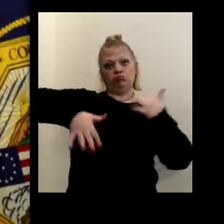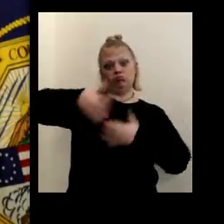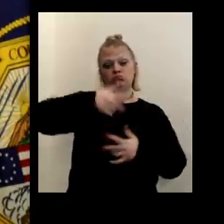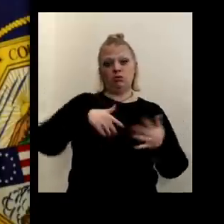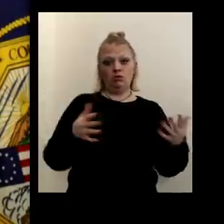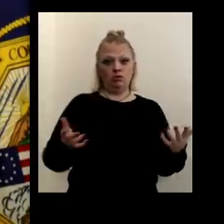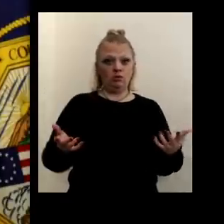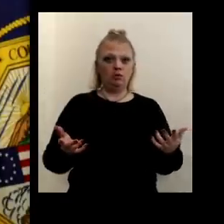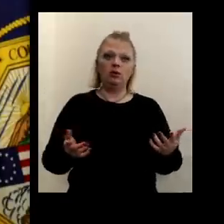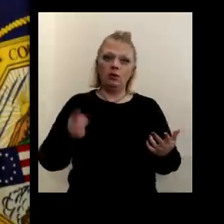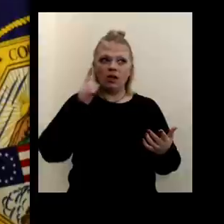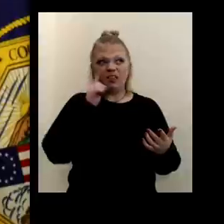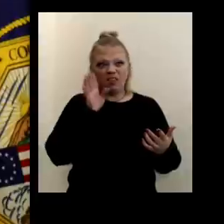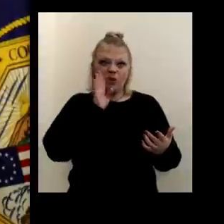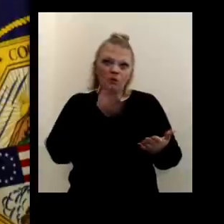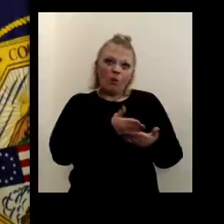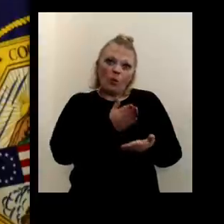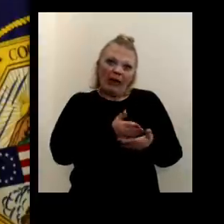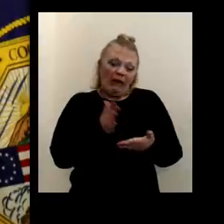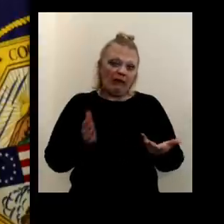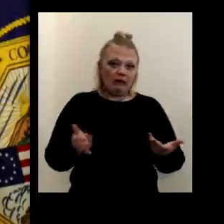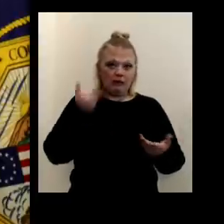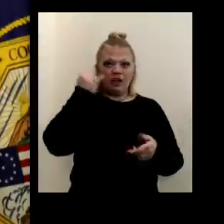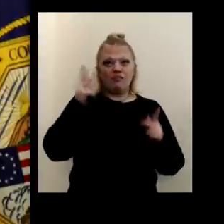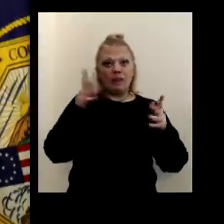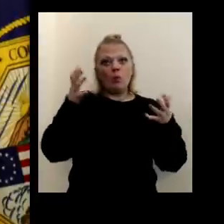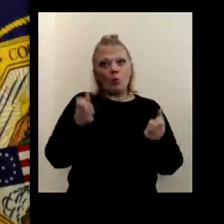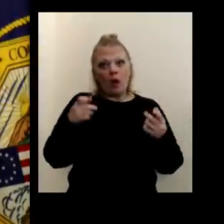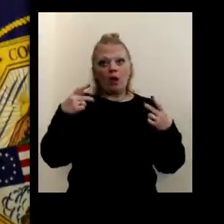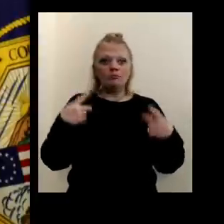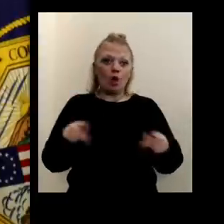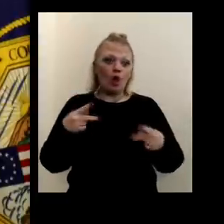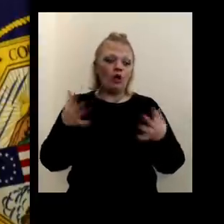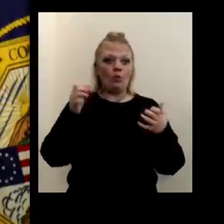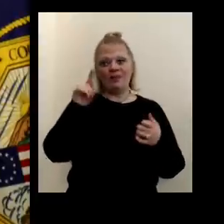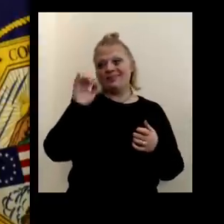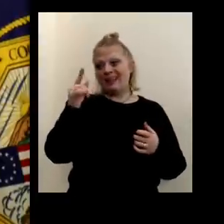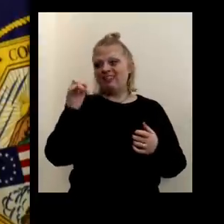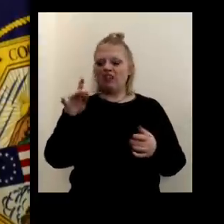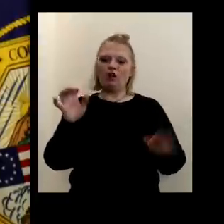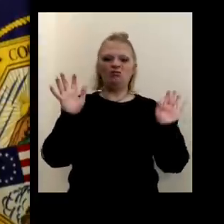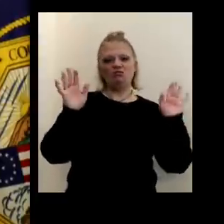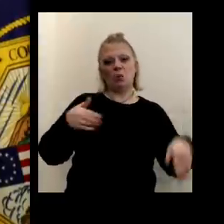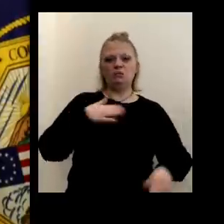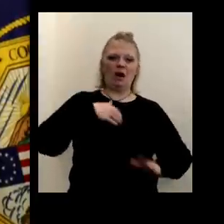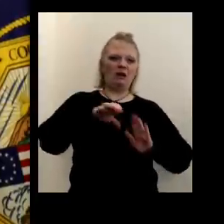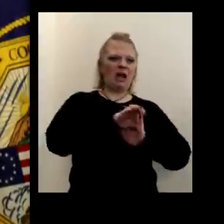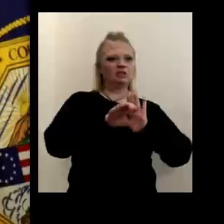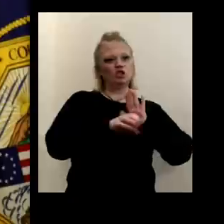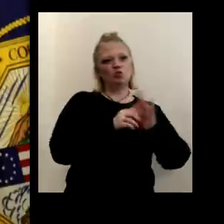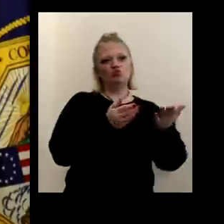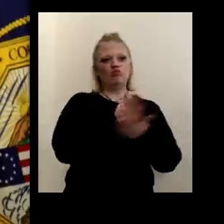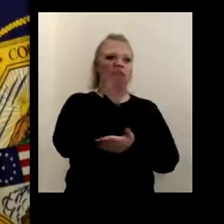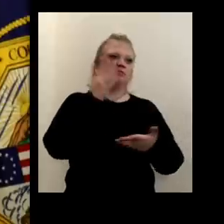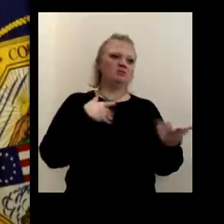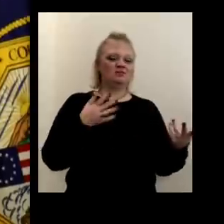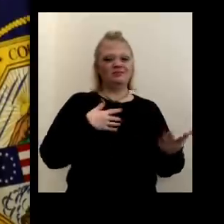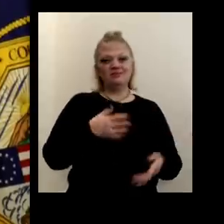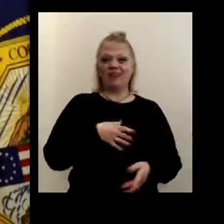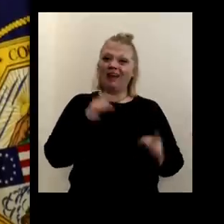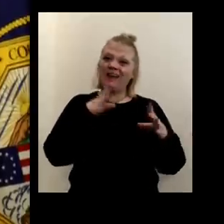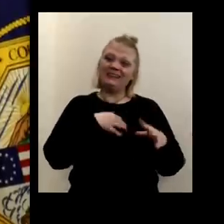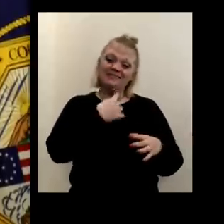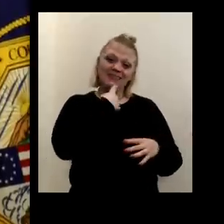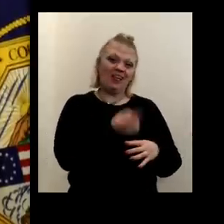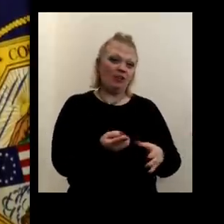uh, I think we'll be okay. If people want to party, if they want to tailgate and say, it's my constitutional right to tailgate. Well, I hate to tell you as